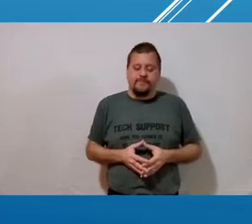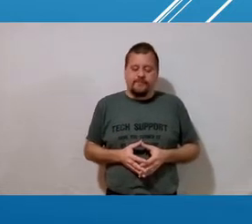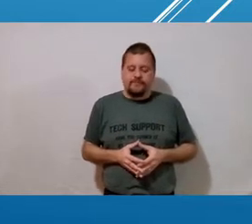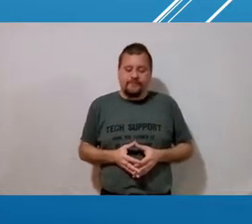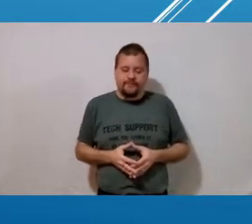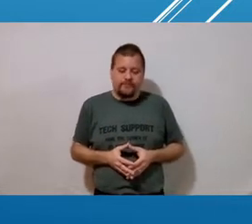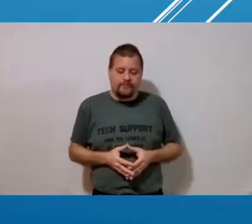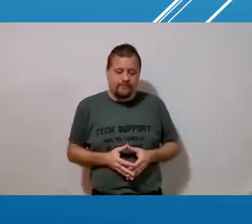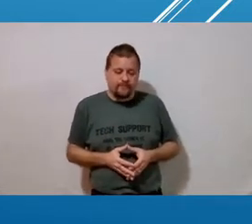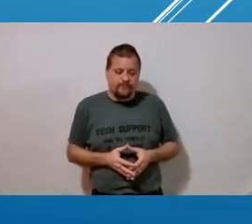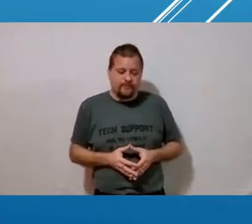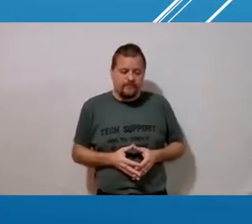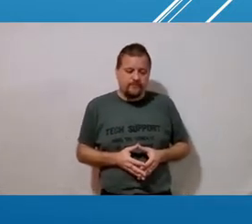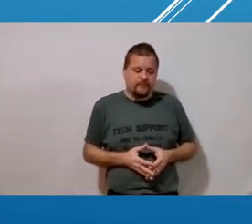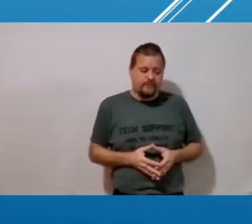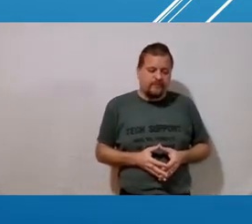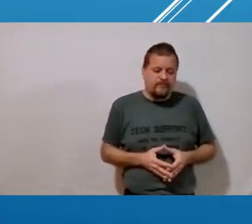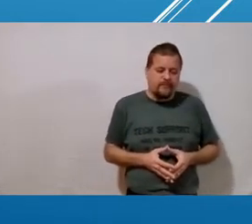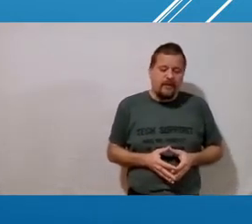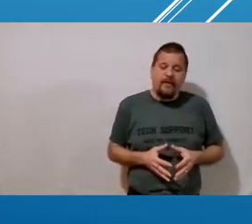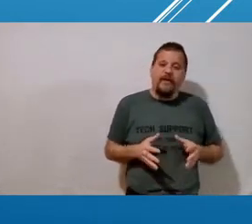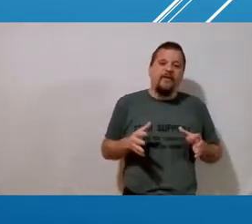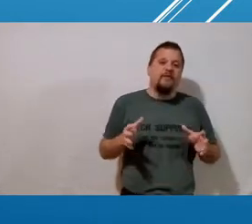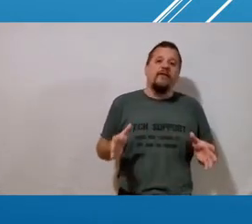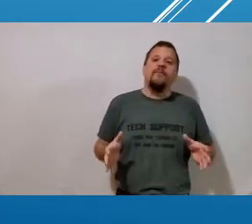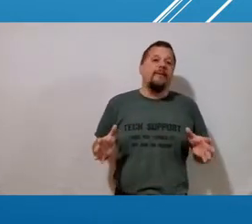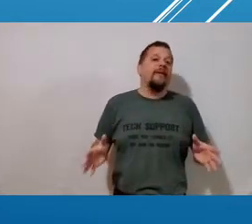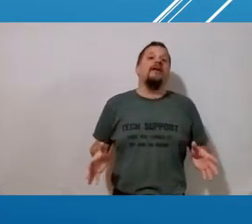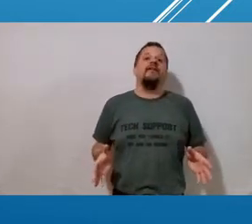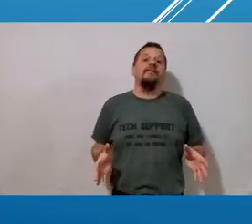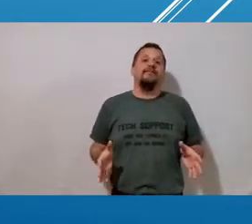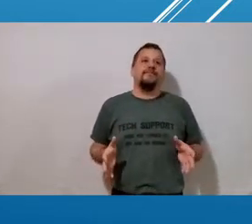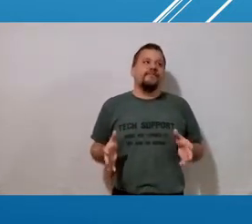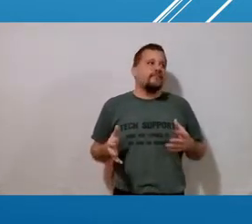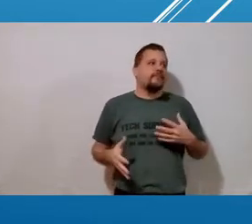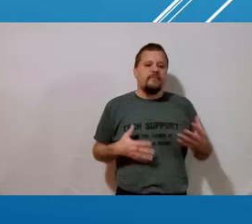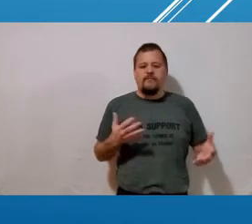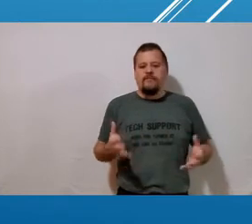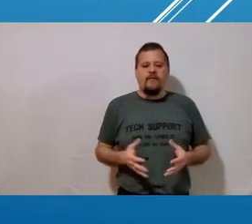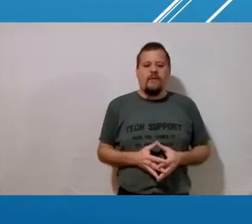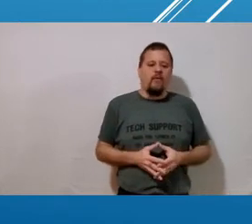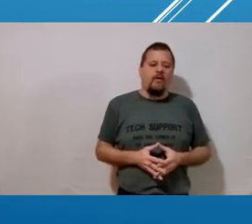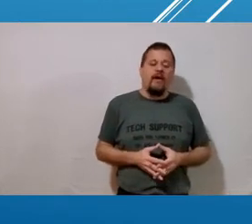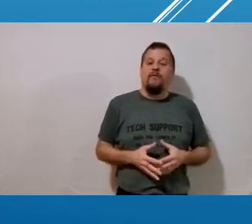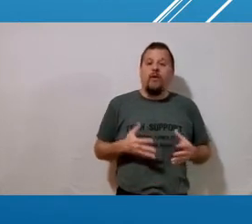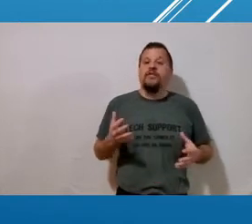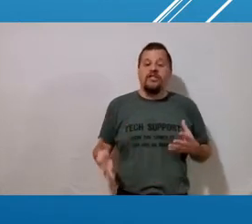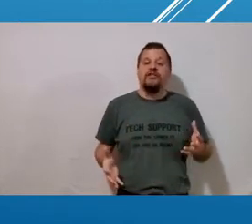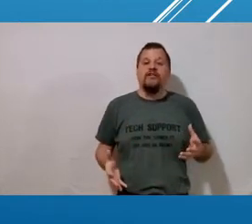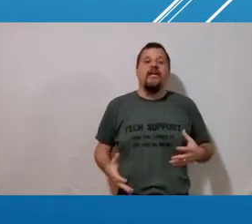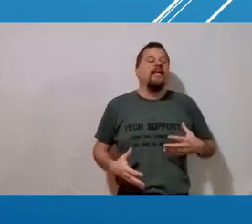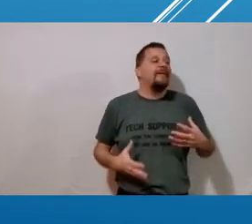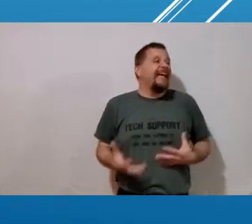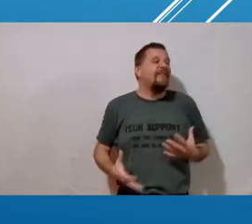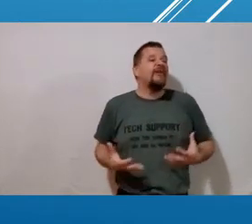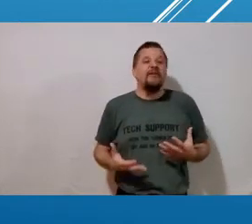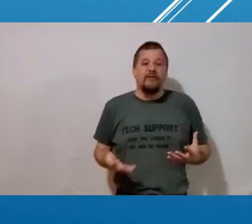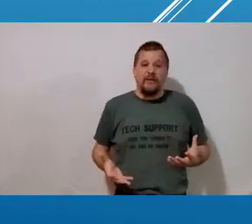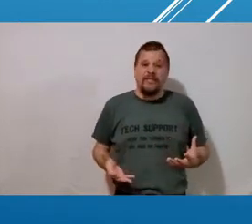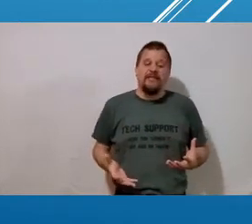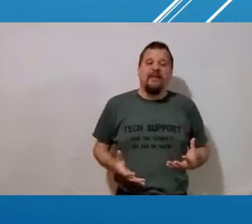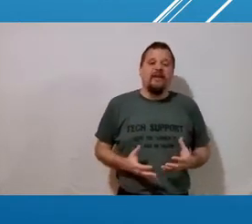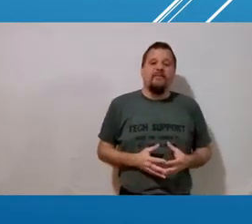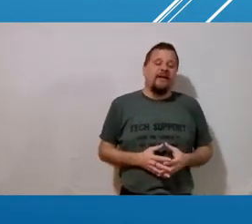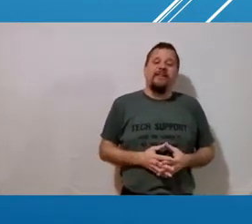if you've ever been a parent or have watched children they can be